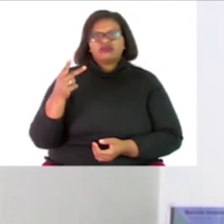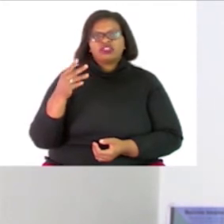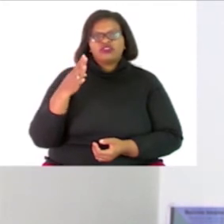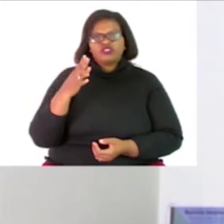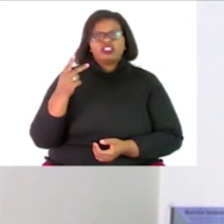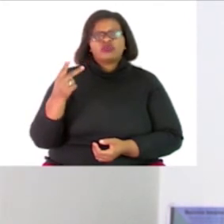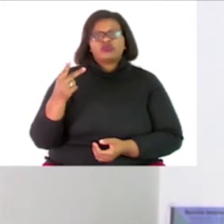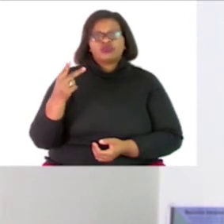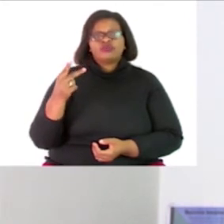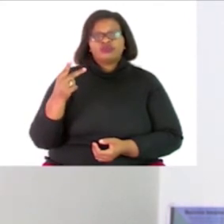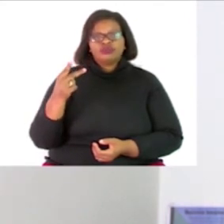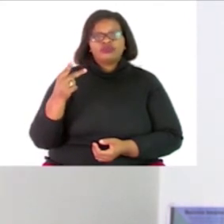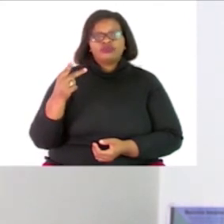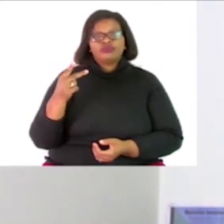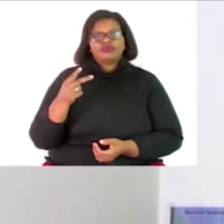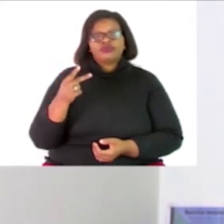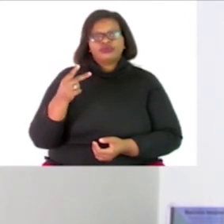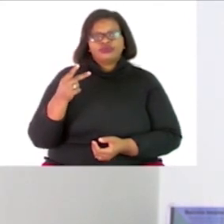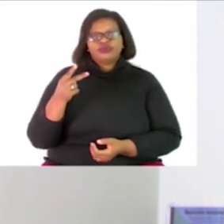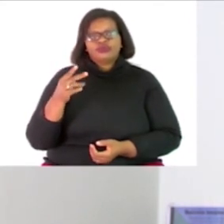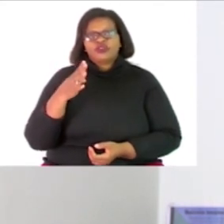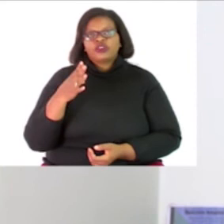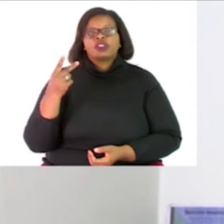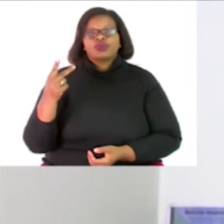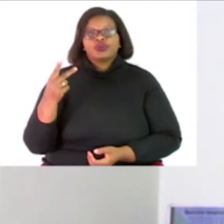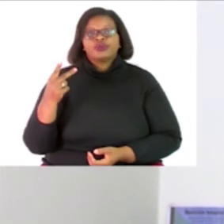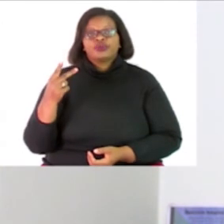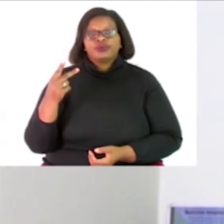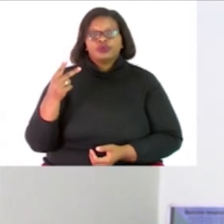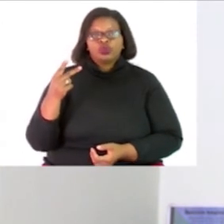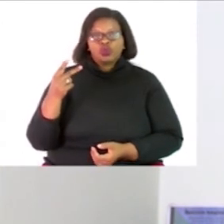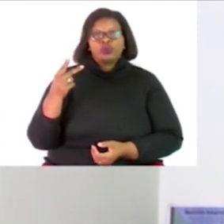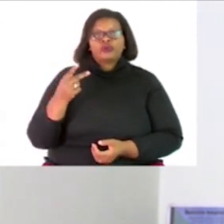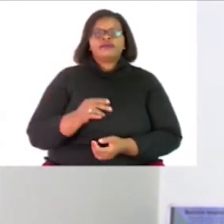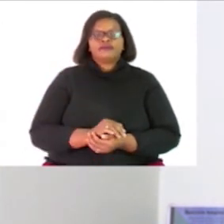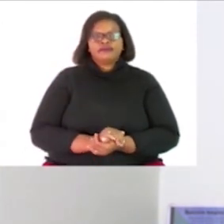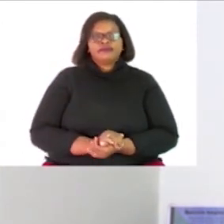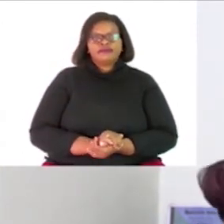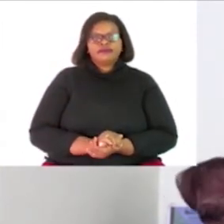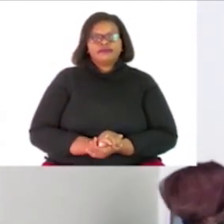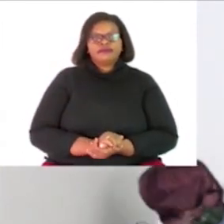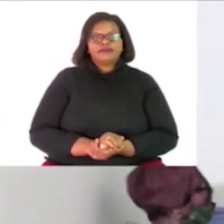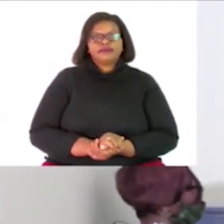what is this the next one is forty two am I right